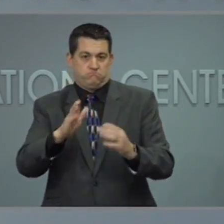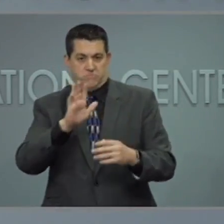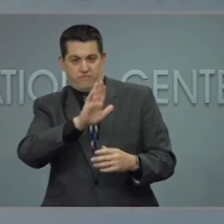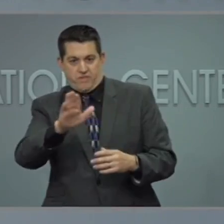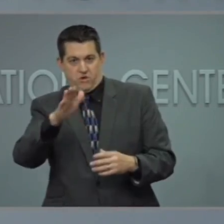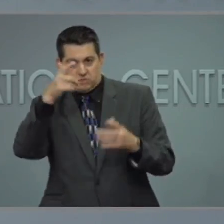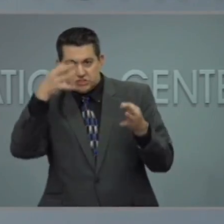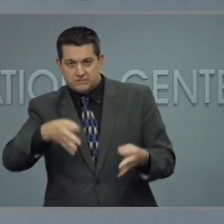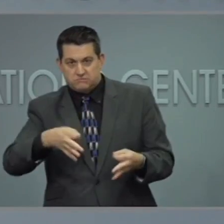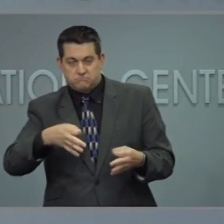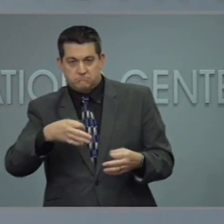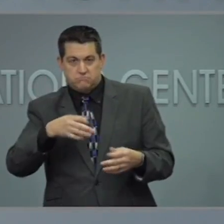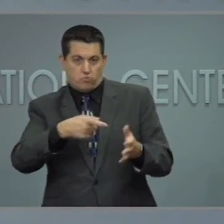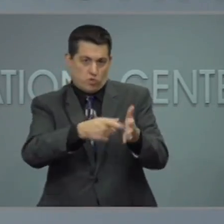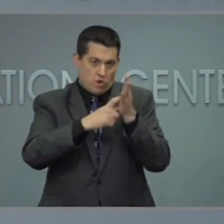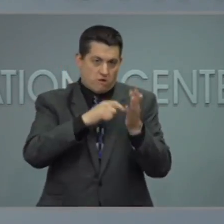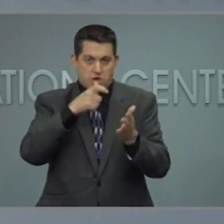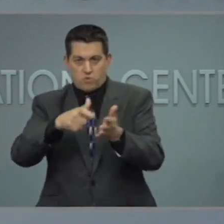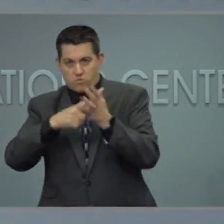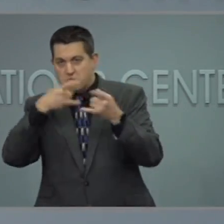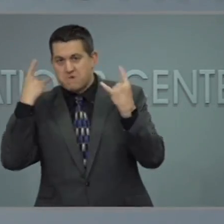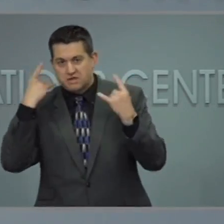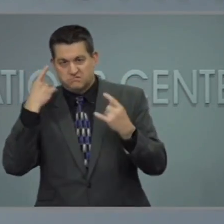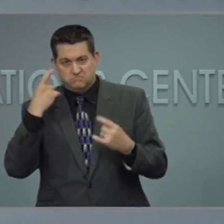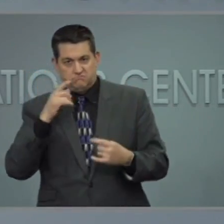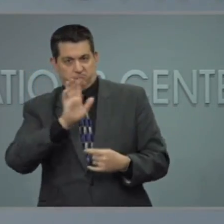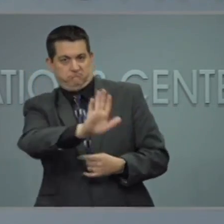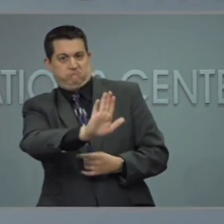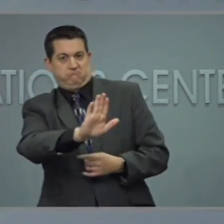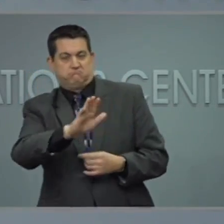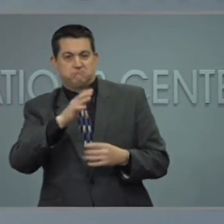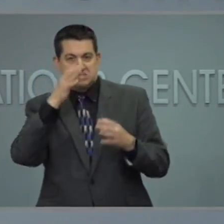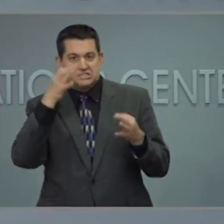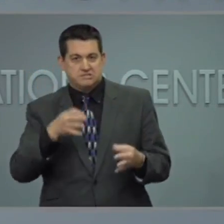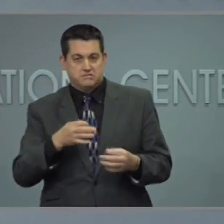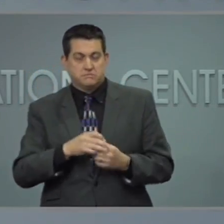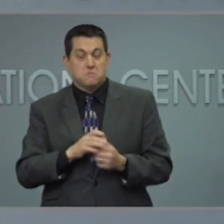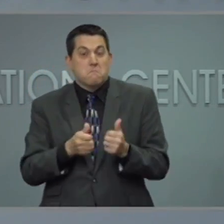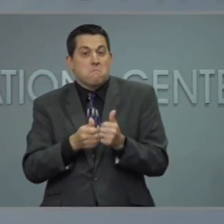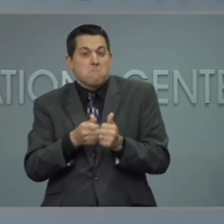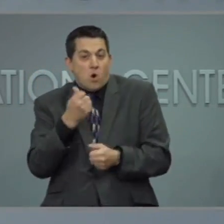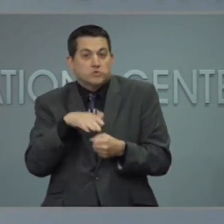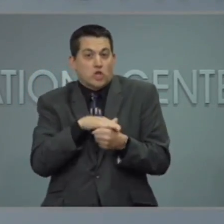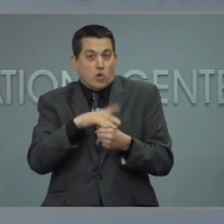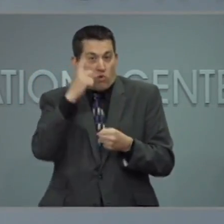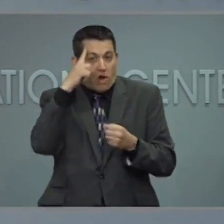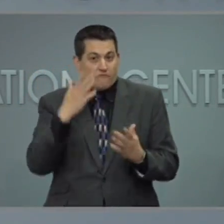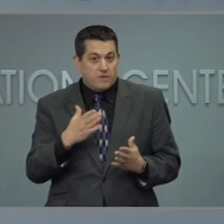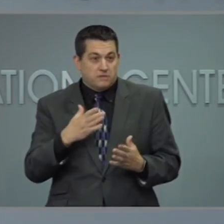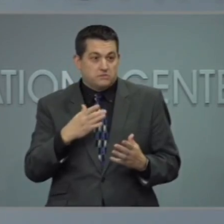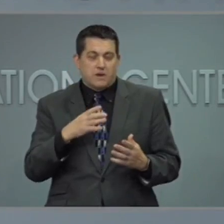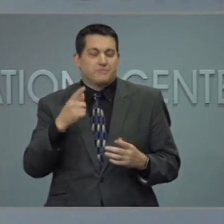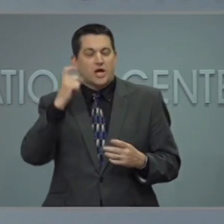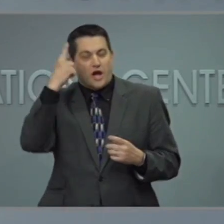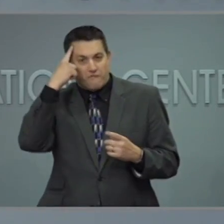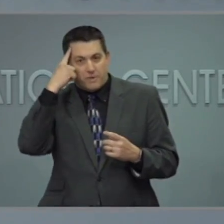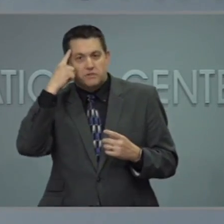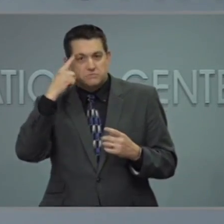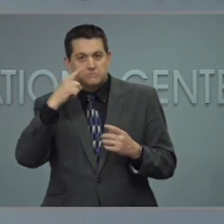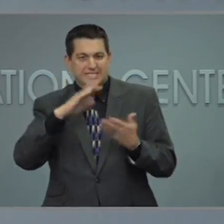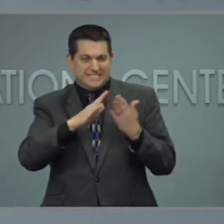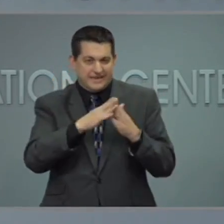require masks. Most of the local governments, however, have been aligned with the state